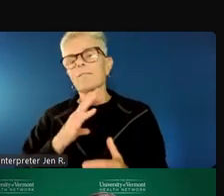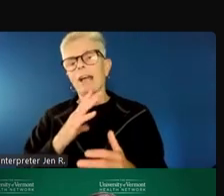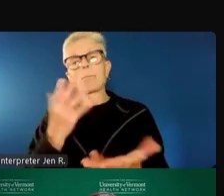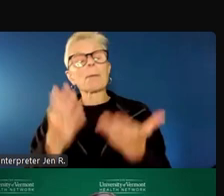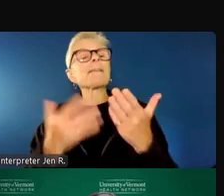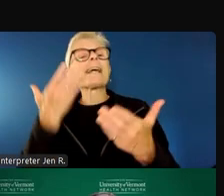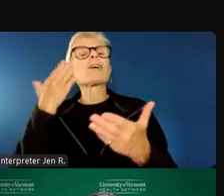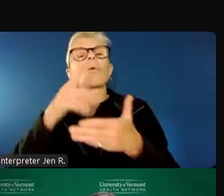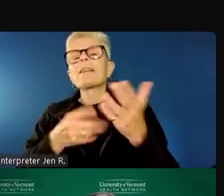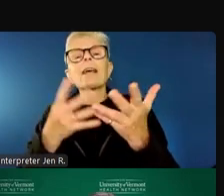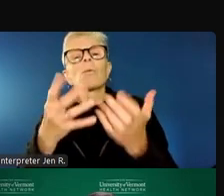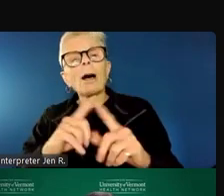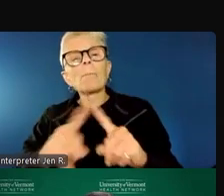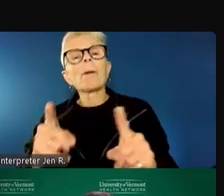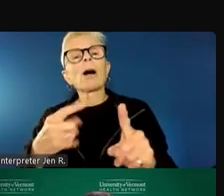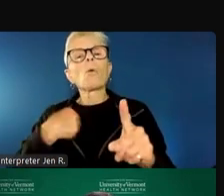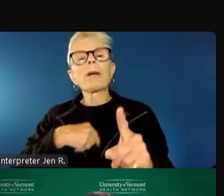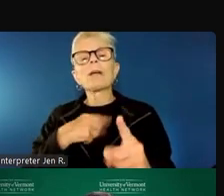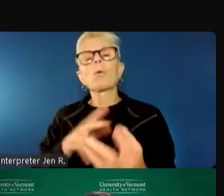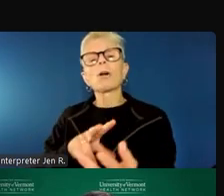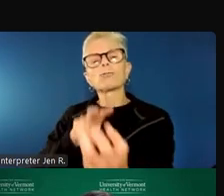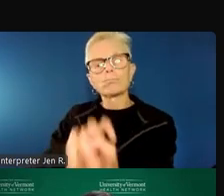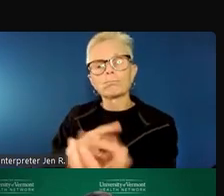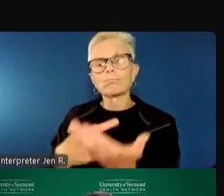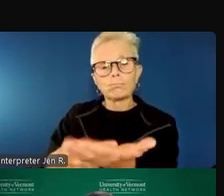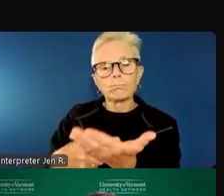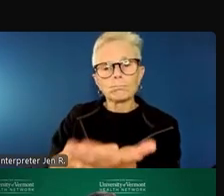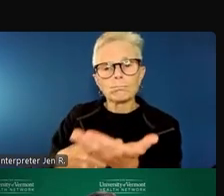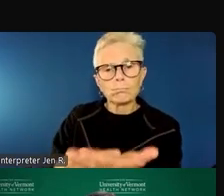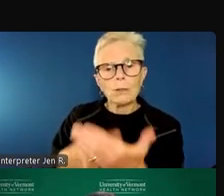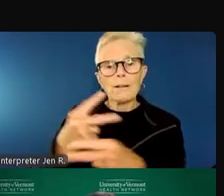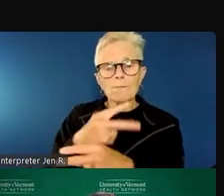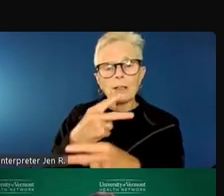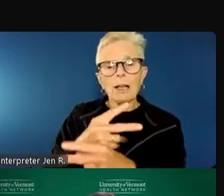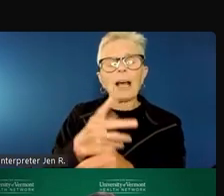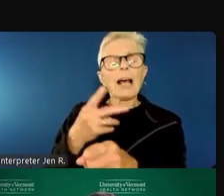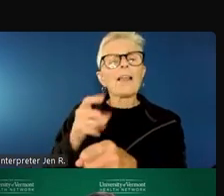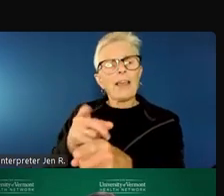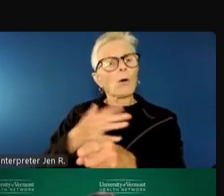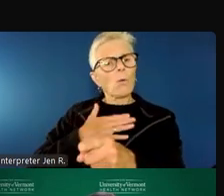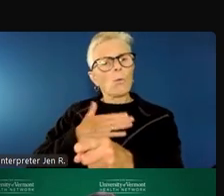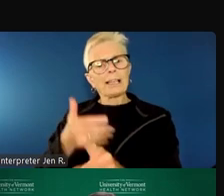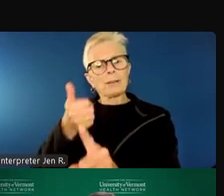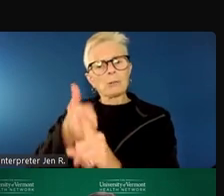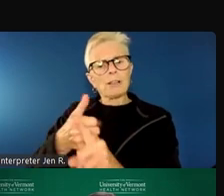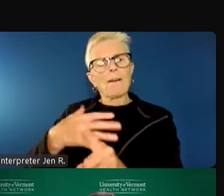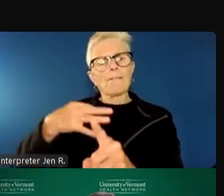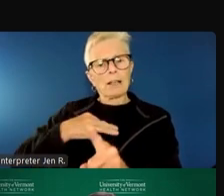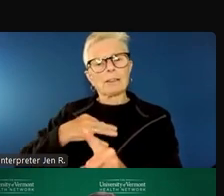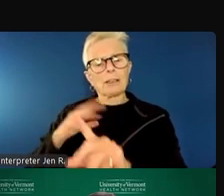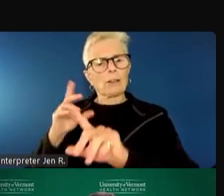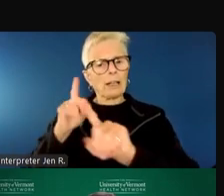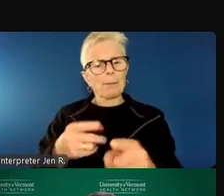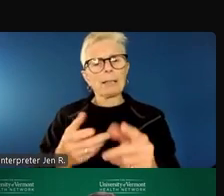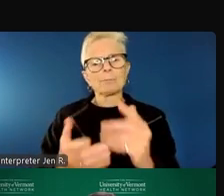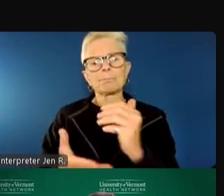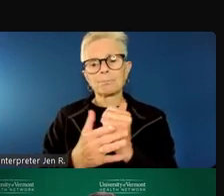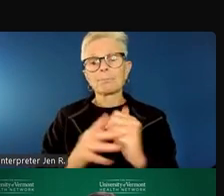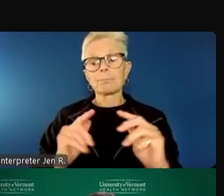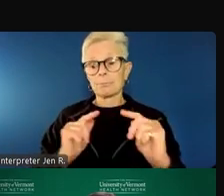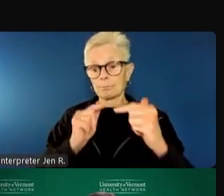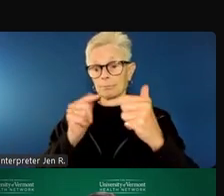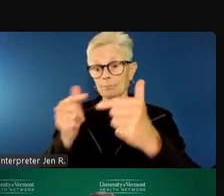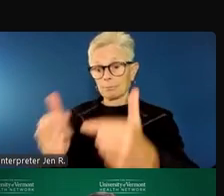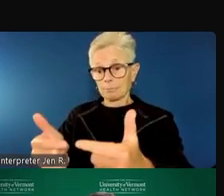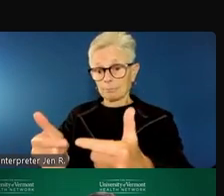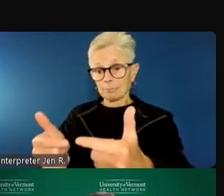looking for, but the goal is that people are coming under their own volition because they're wanting help. If someone does need